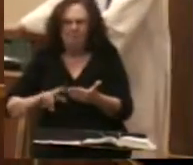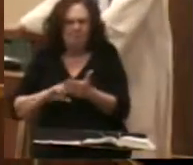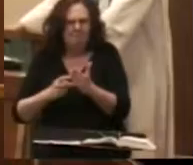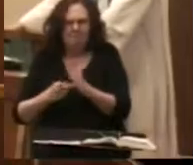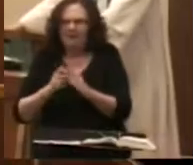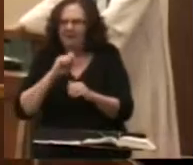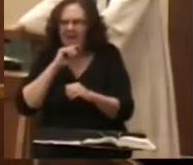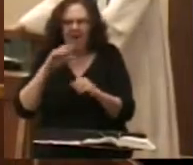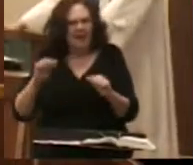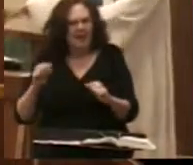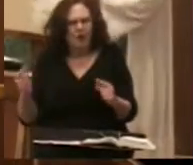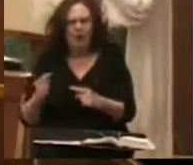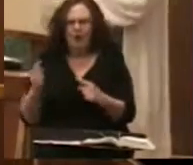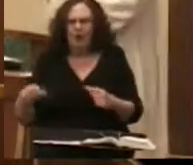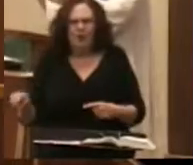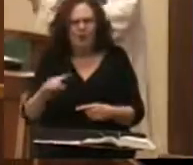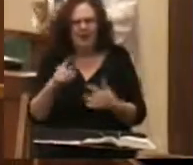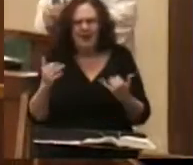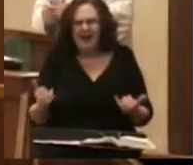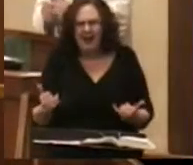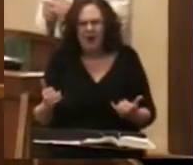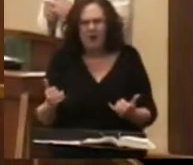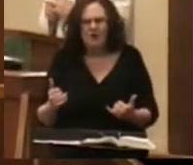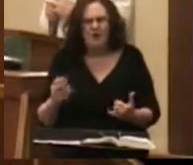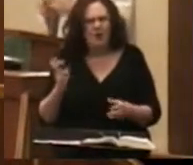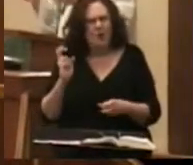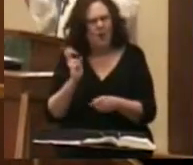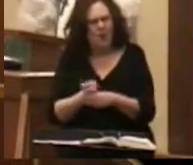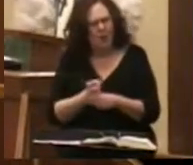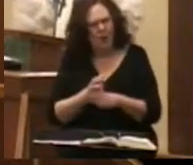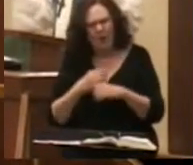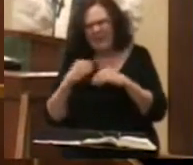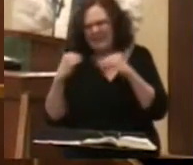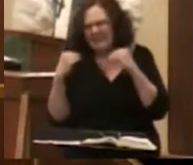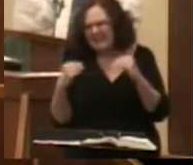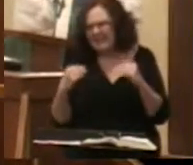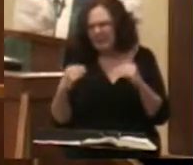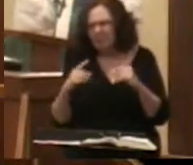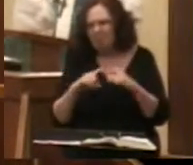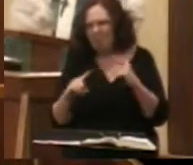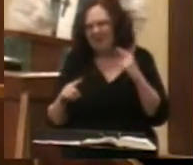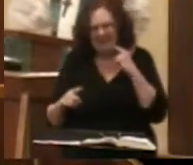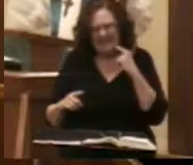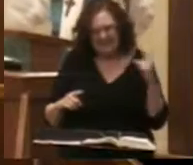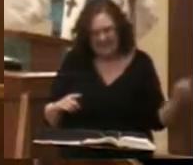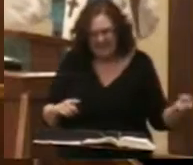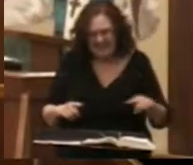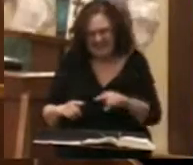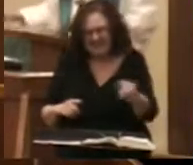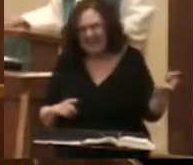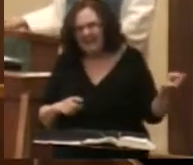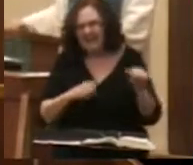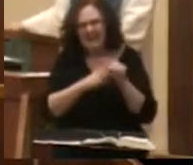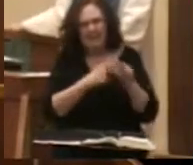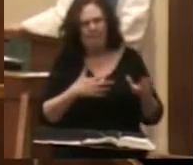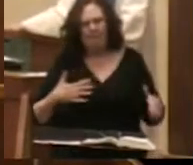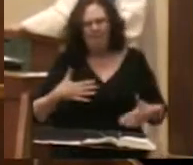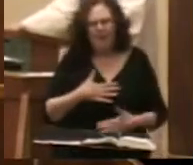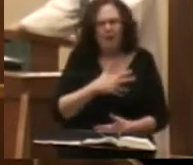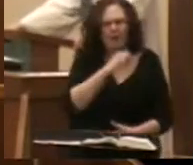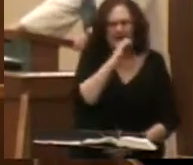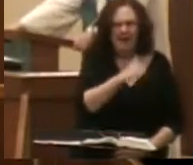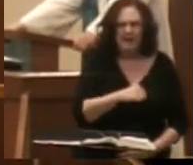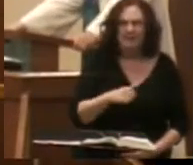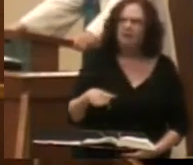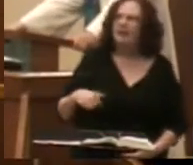and so Jesus in the midst of this difficult teaching tells his disciples fear not and I tell you fear not